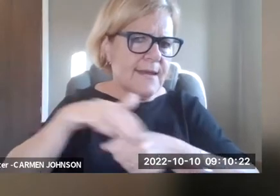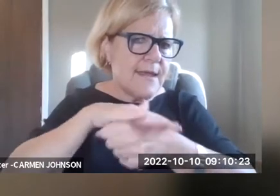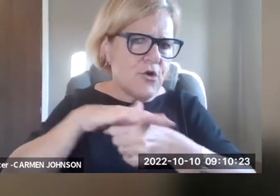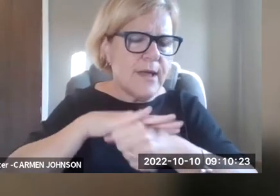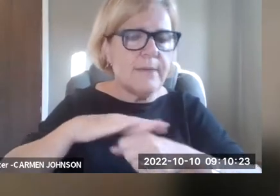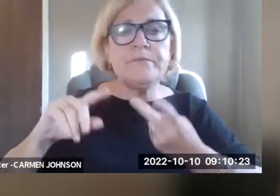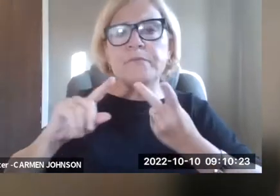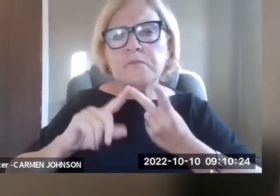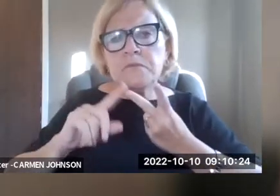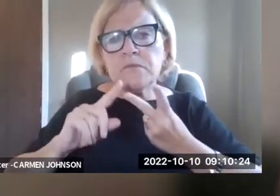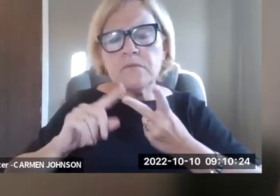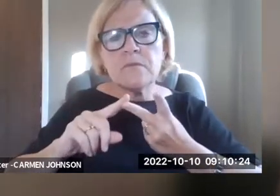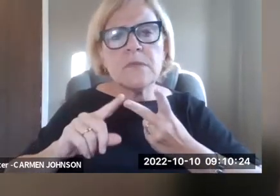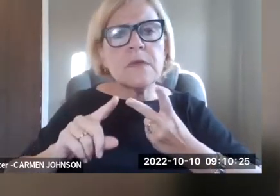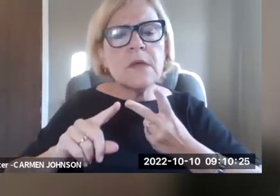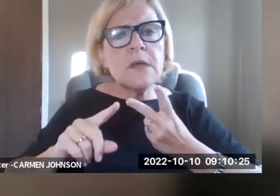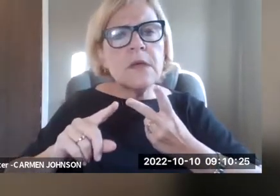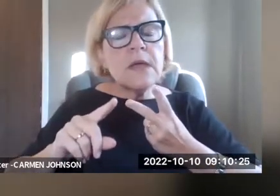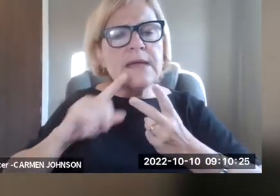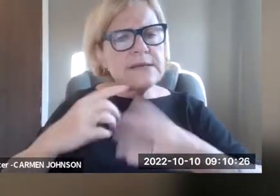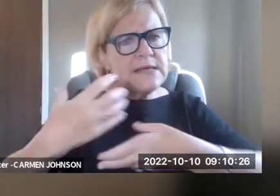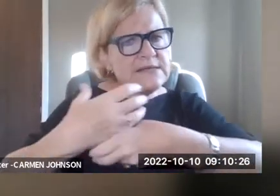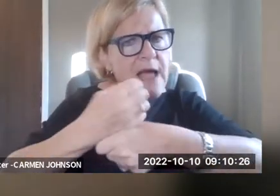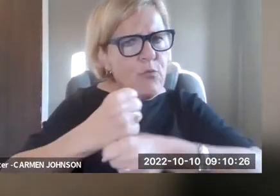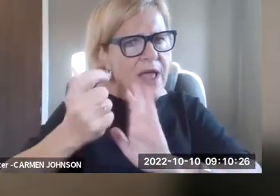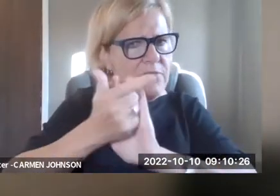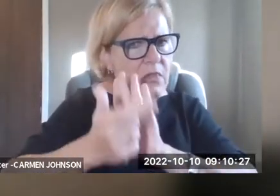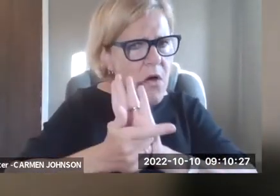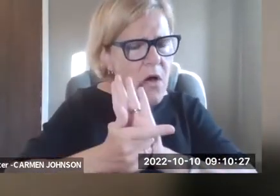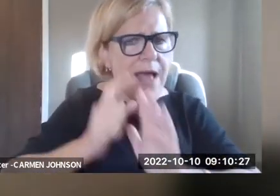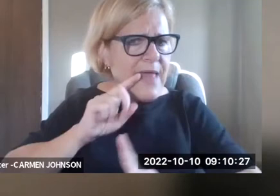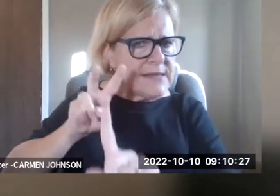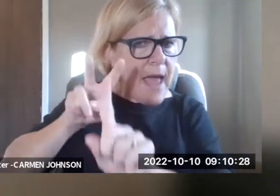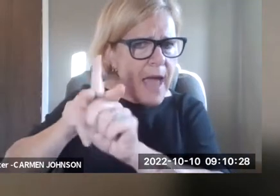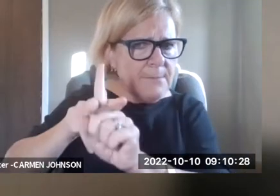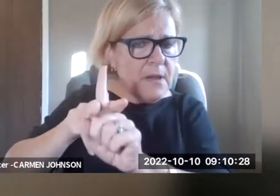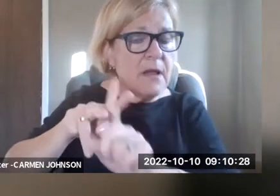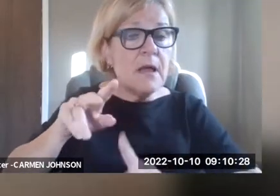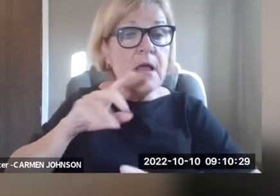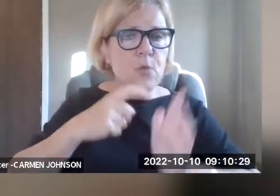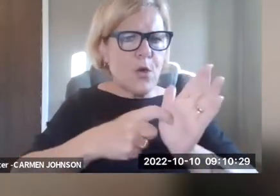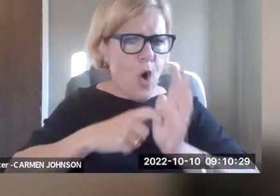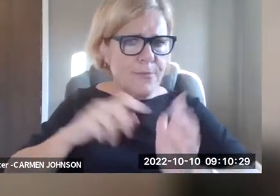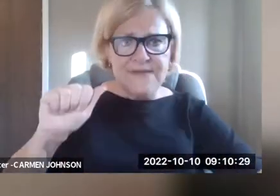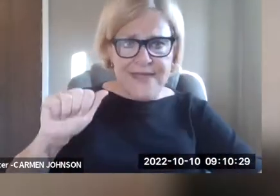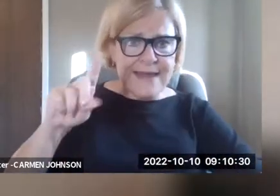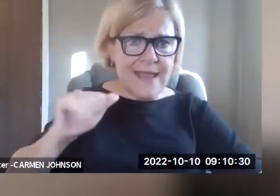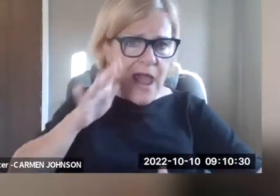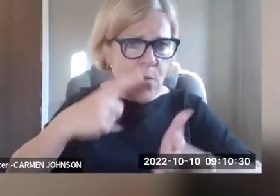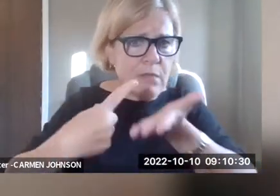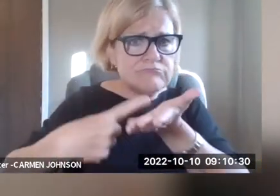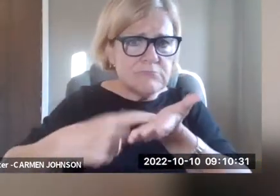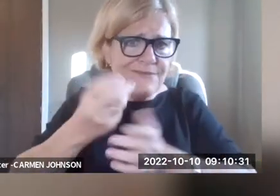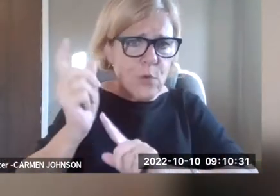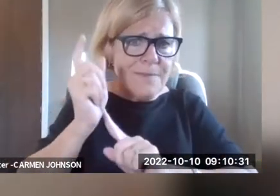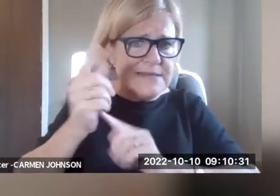uh, some information about the need for interventions in this area. Number two, it does, uh, a